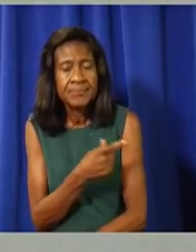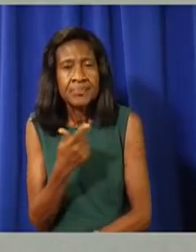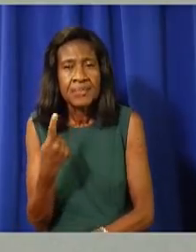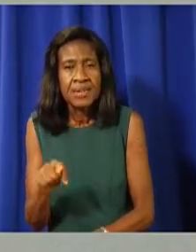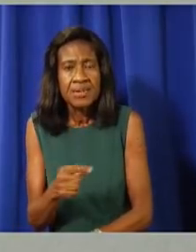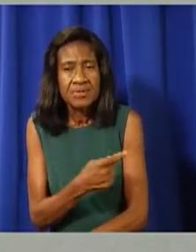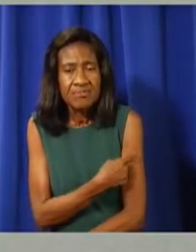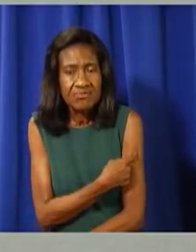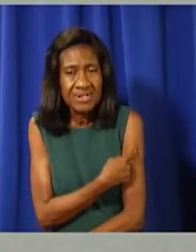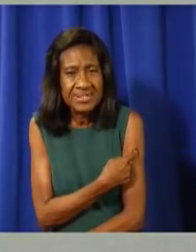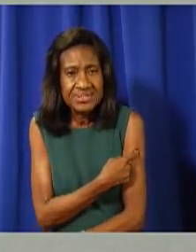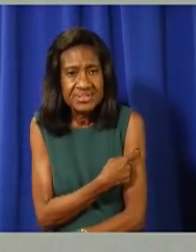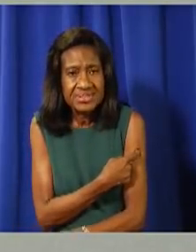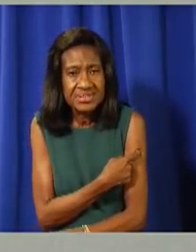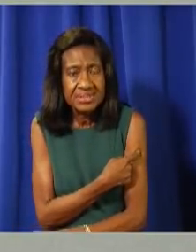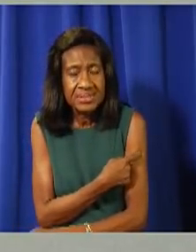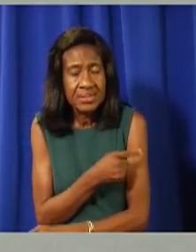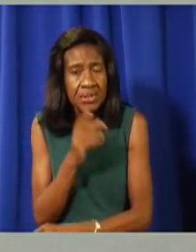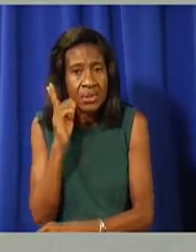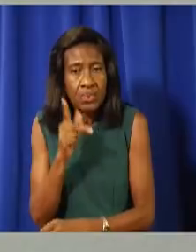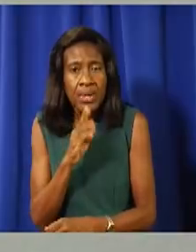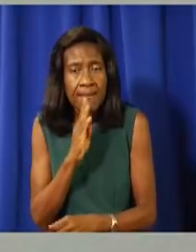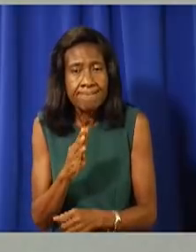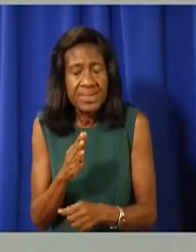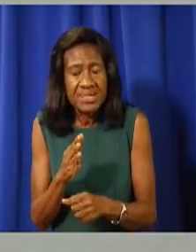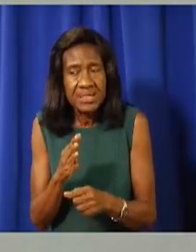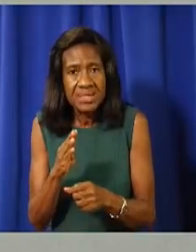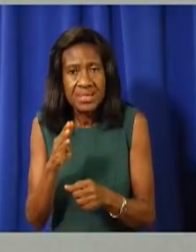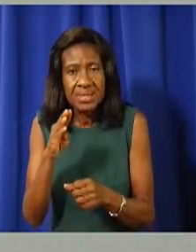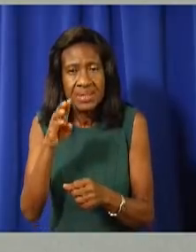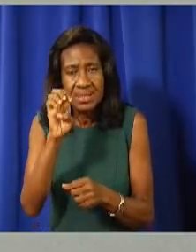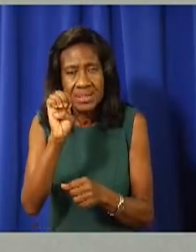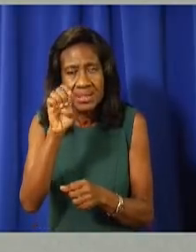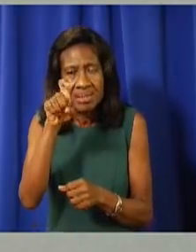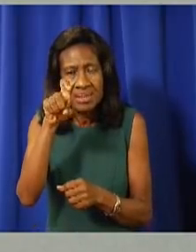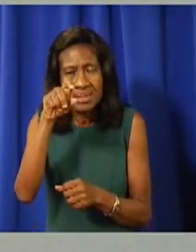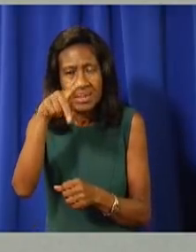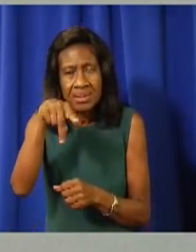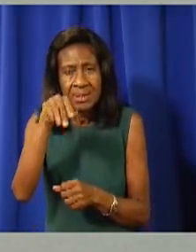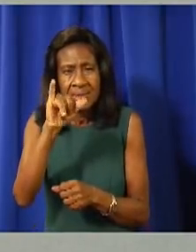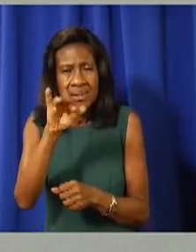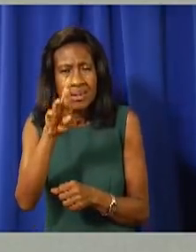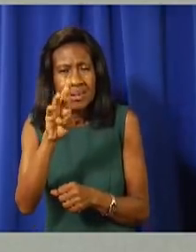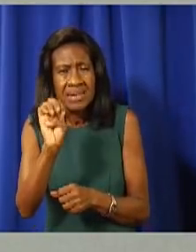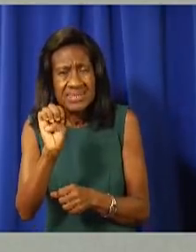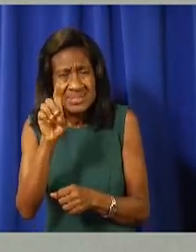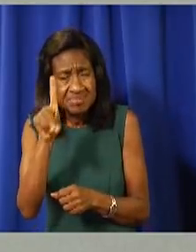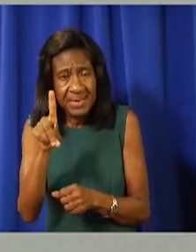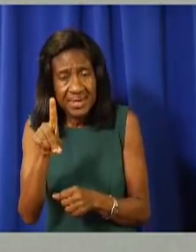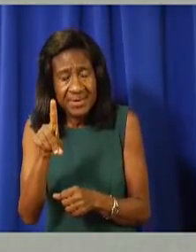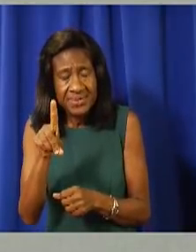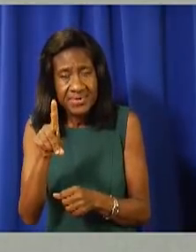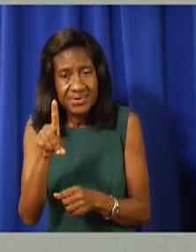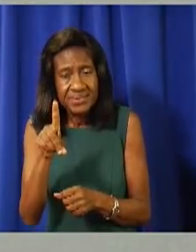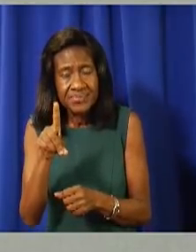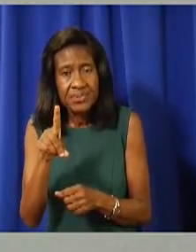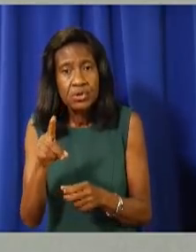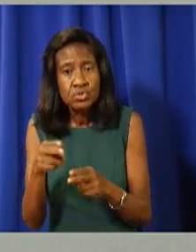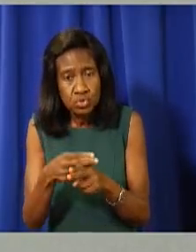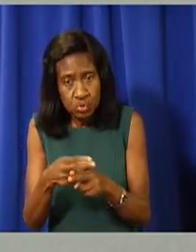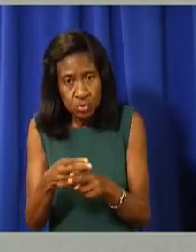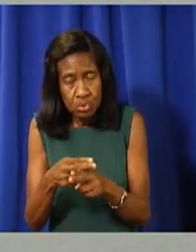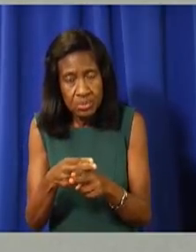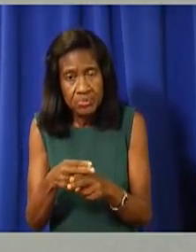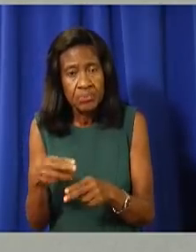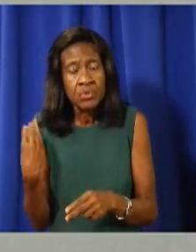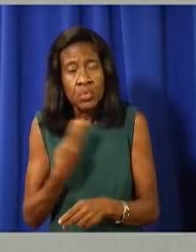expires at the end of October. We have about 6,600 doses left. If we do not use them,